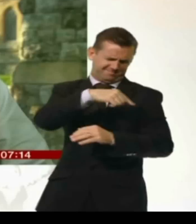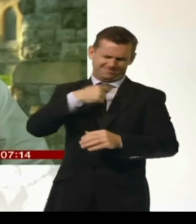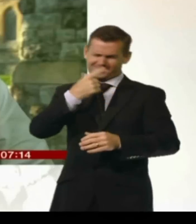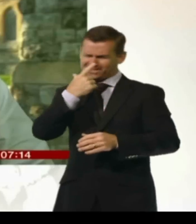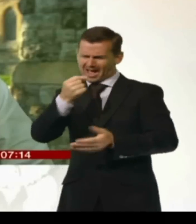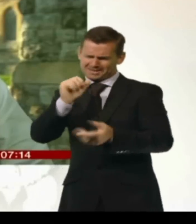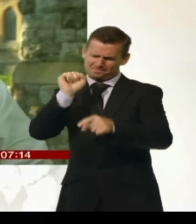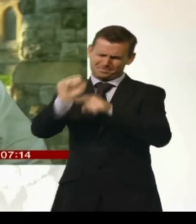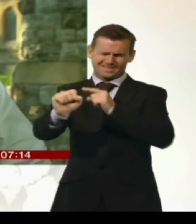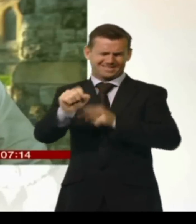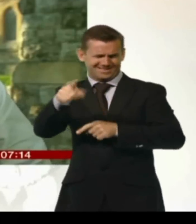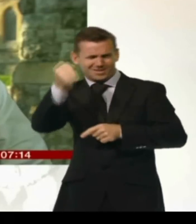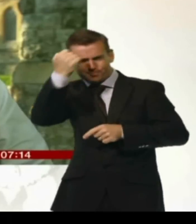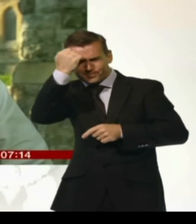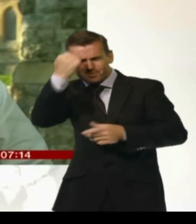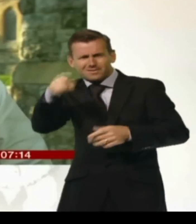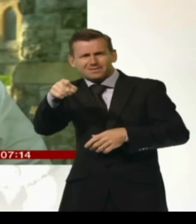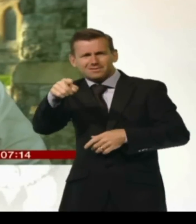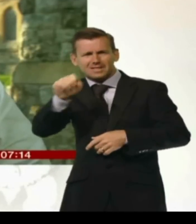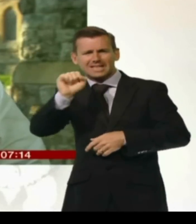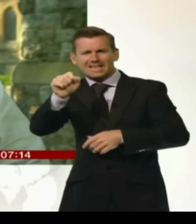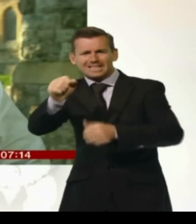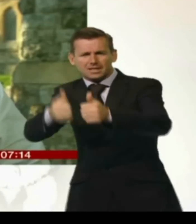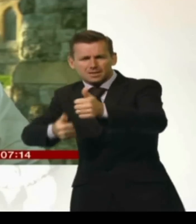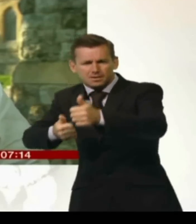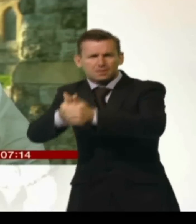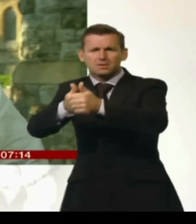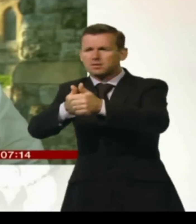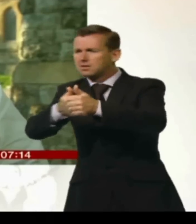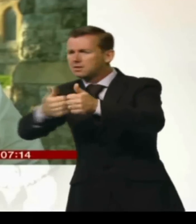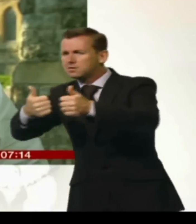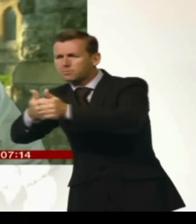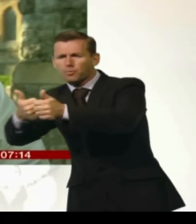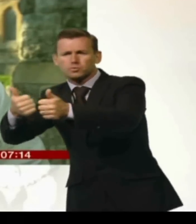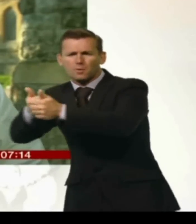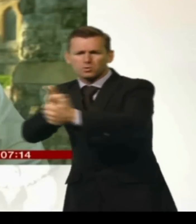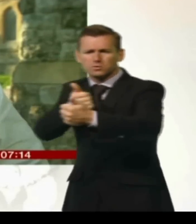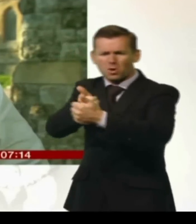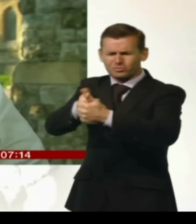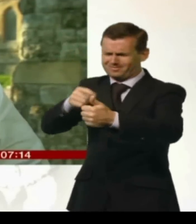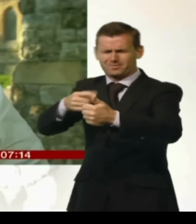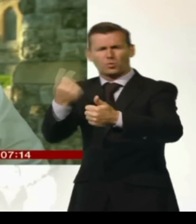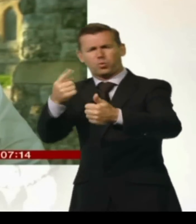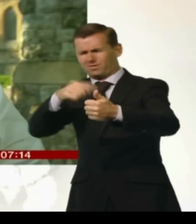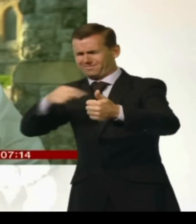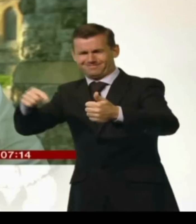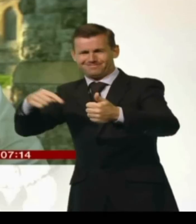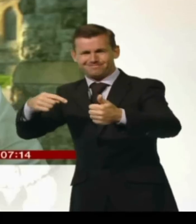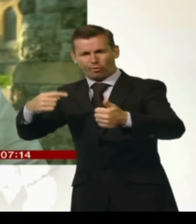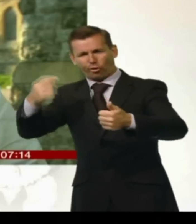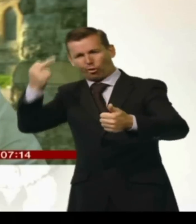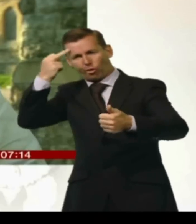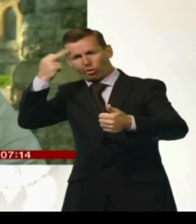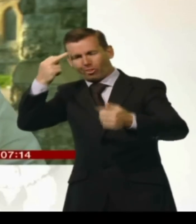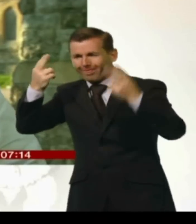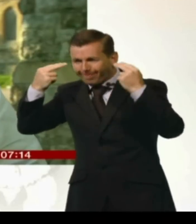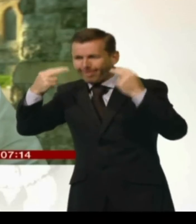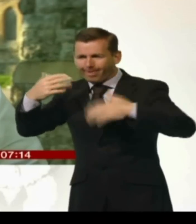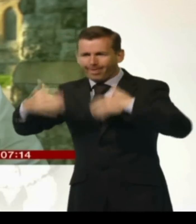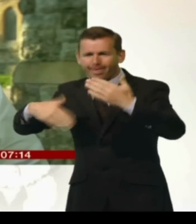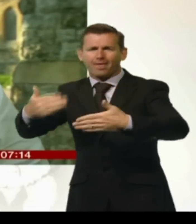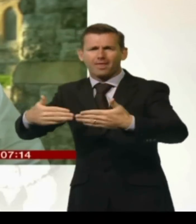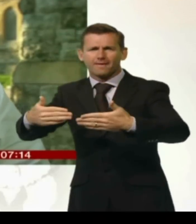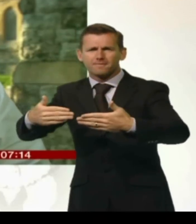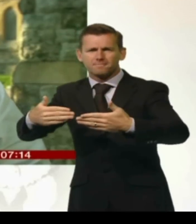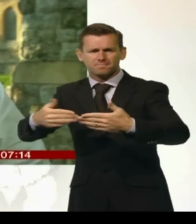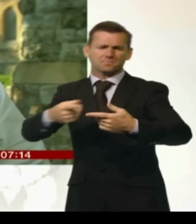that be that are supporting him and is astute. And this effort must seek ways to make sure that all those people behind the scene are